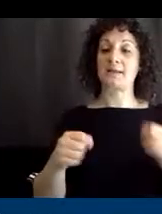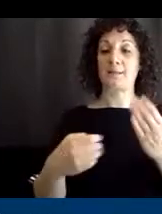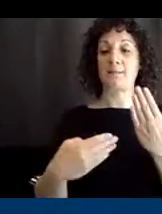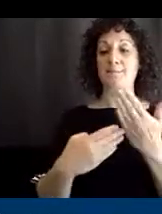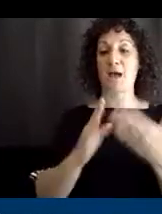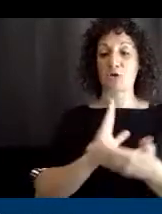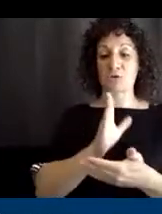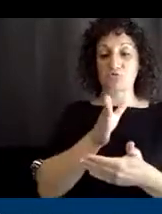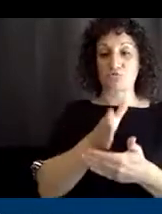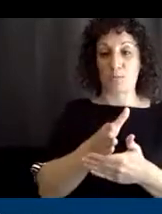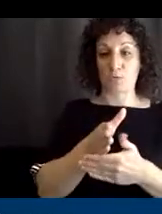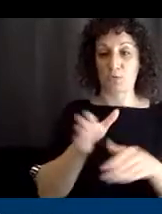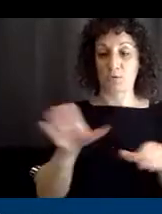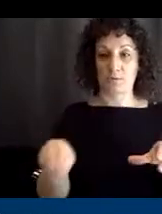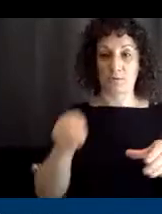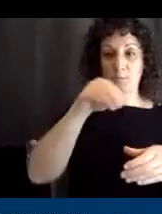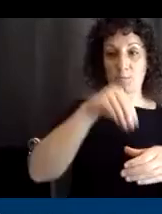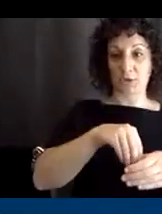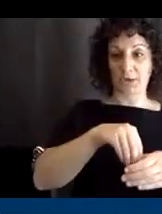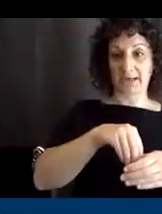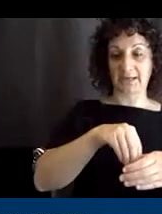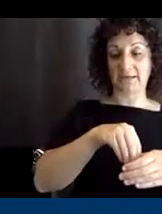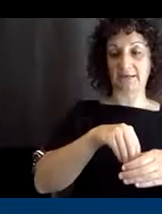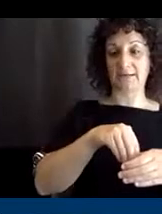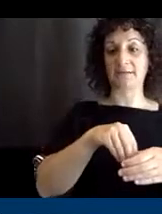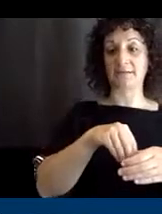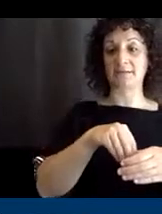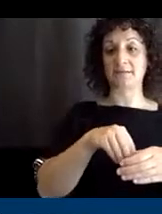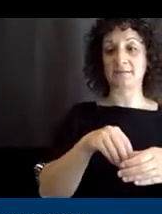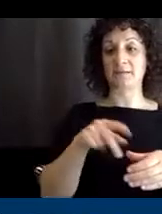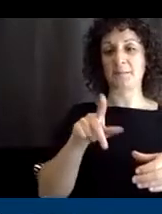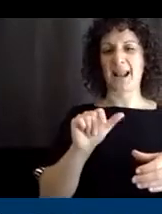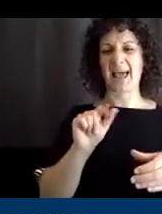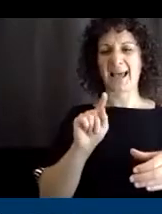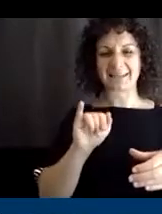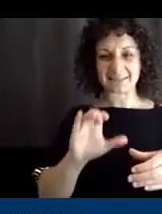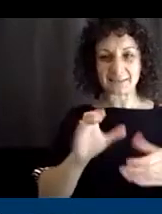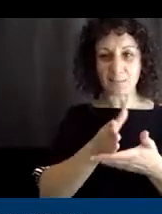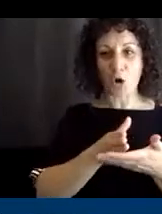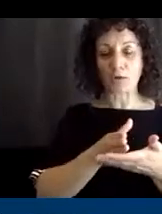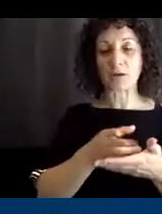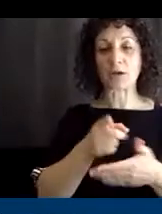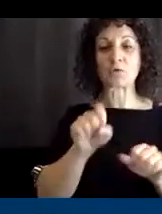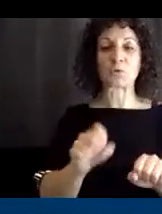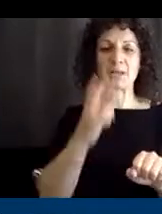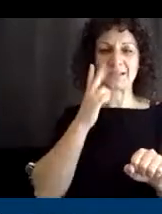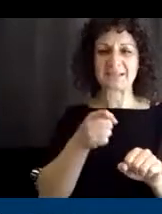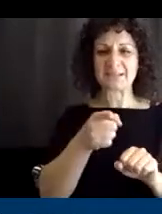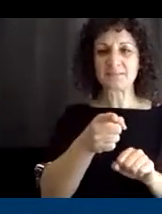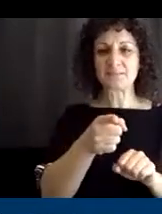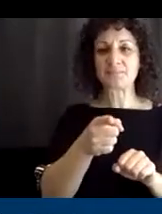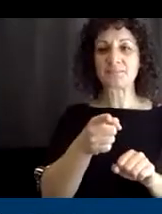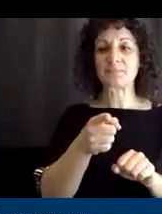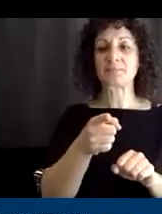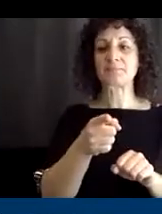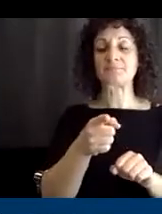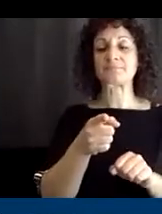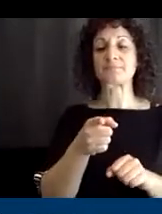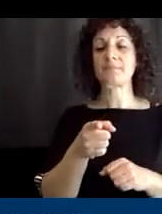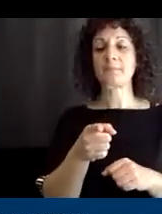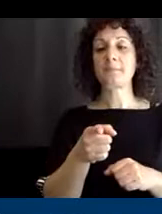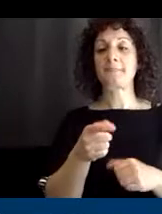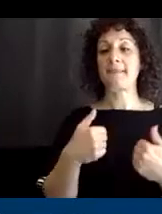into the plastic part. So you can see that image there that's from enabling devices and they have